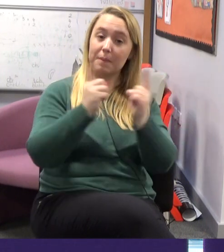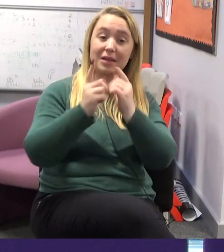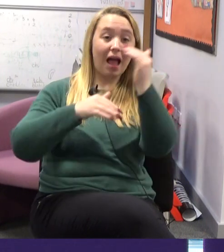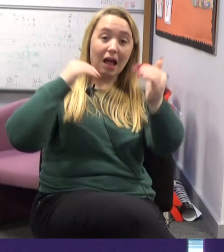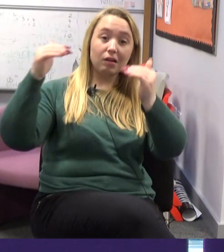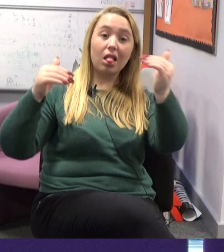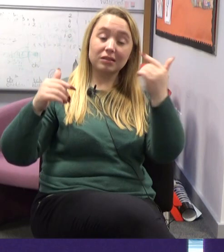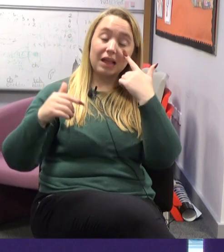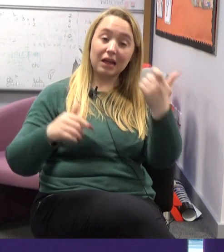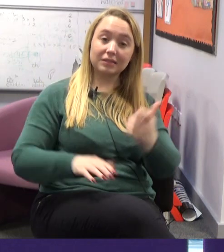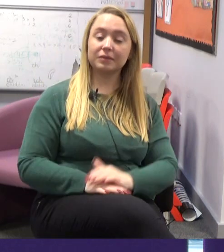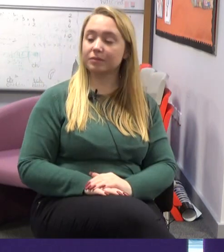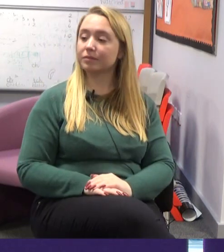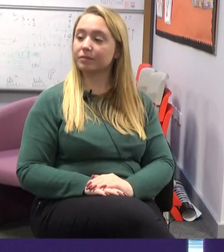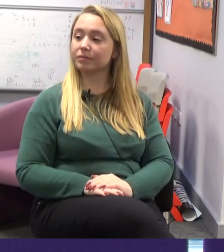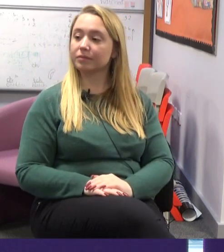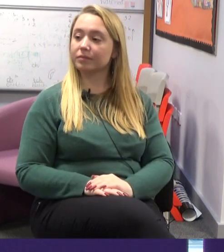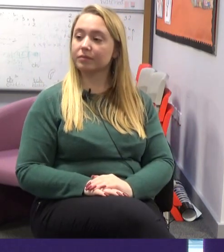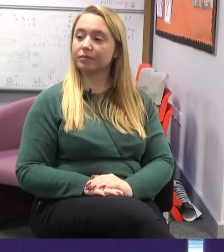to practice that with deaf people.